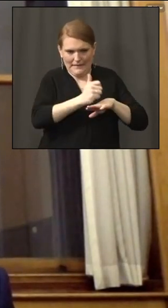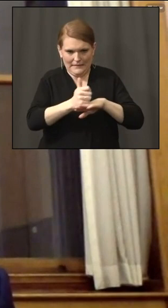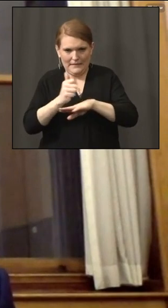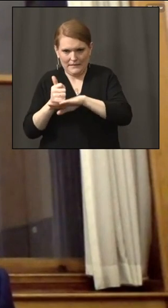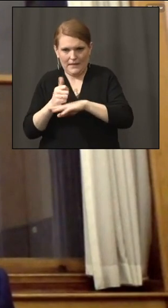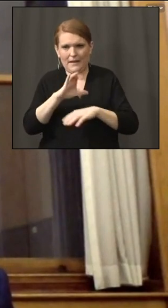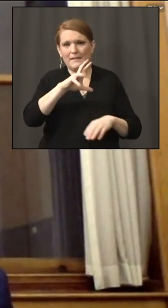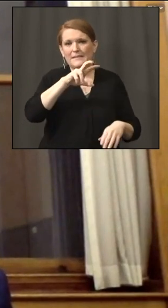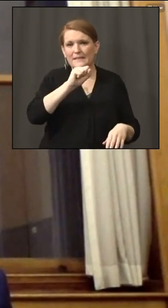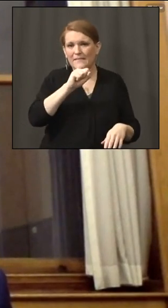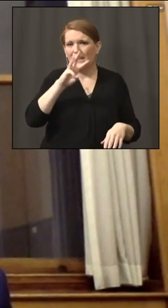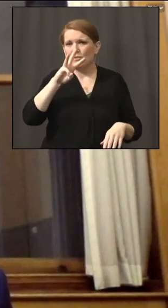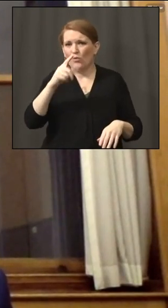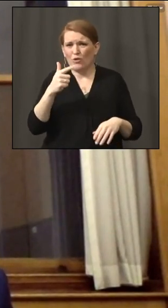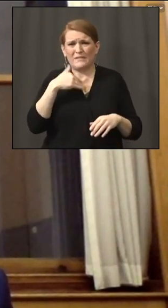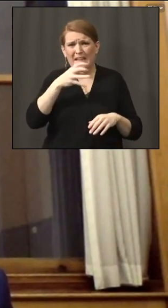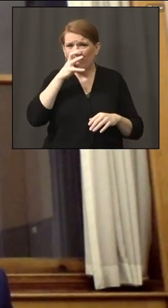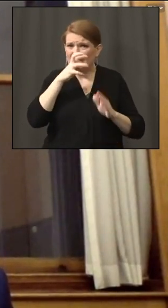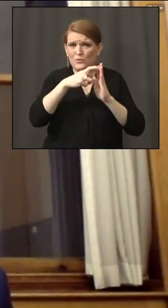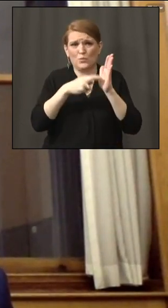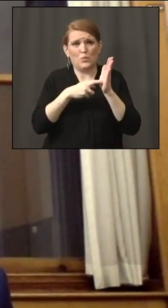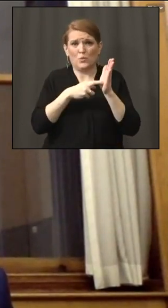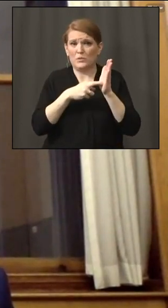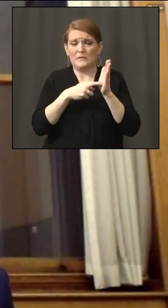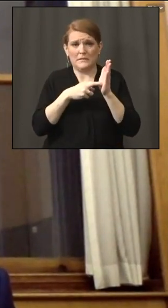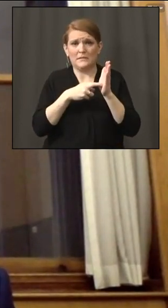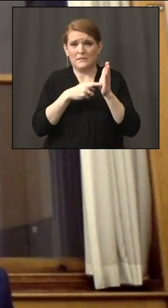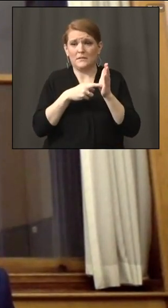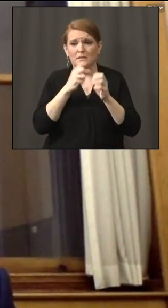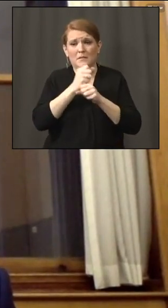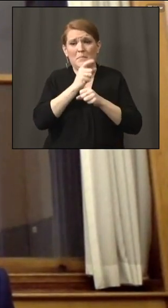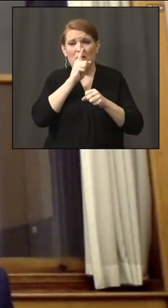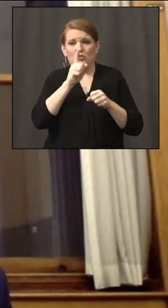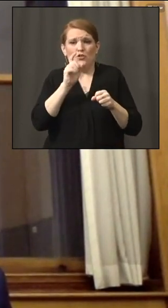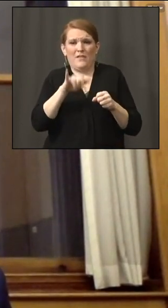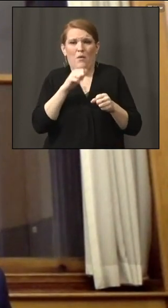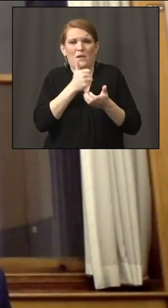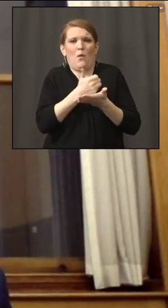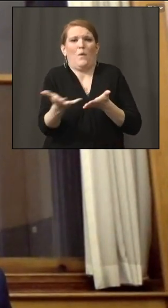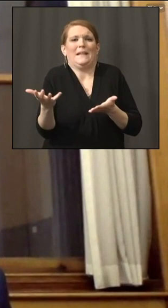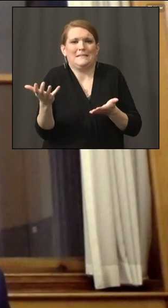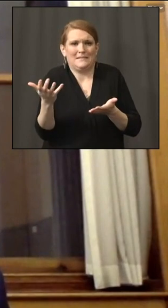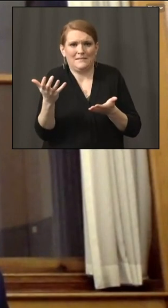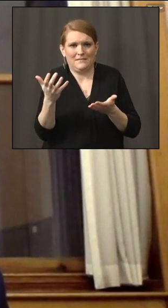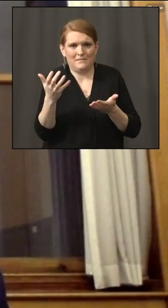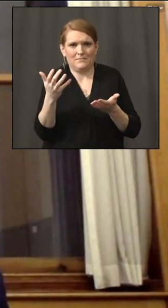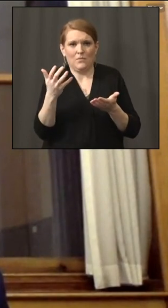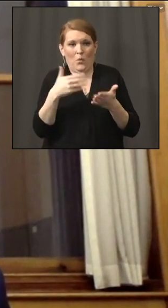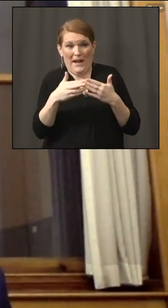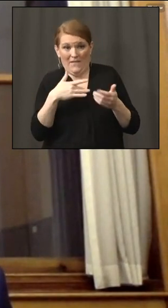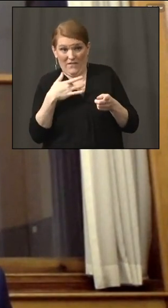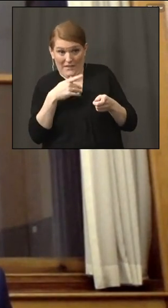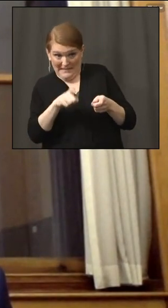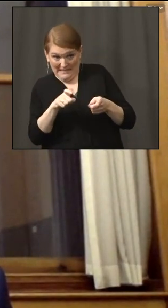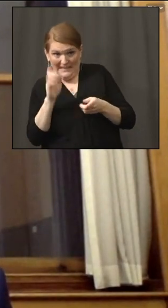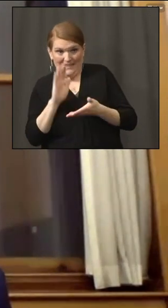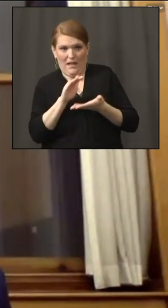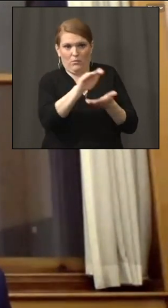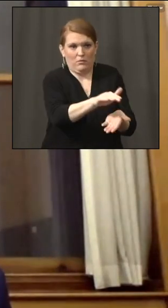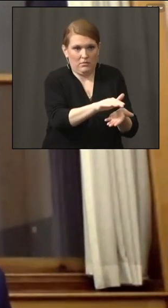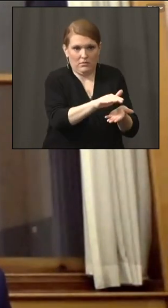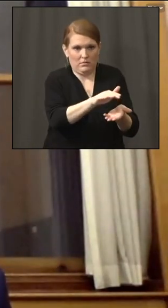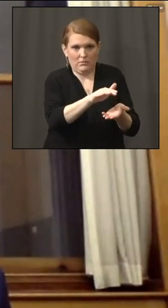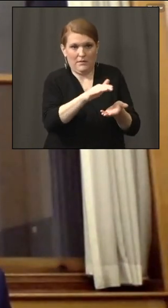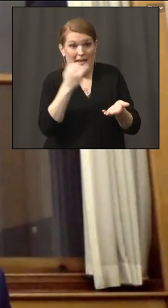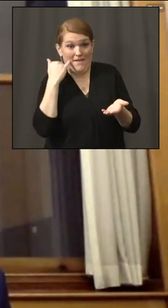rigorous protocols to make sure that no doses kind of go to waste. Right. So they bring only what they think they need. They keep